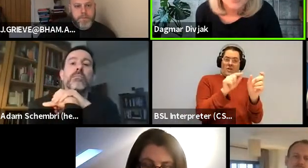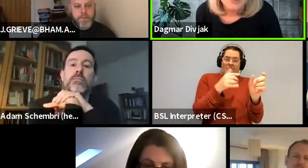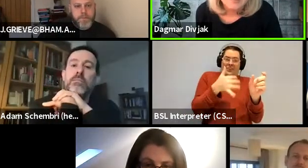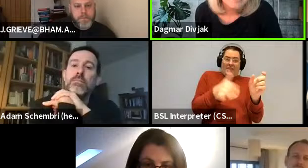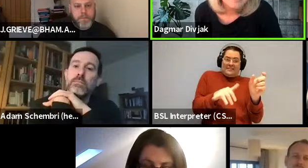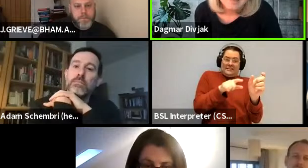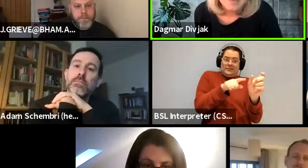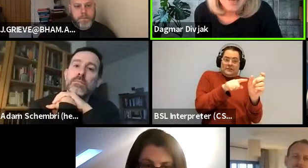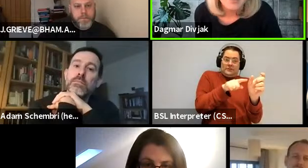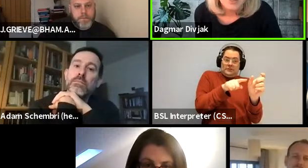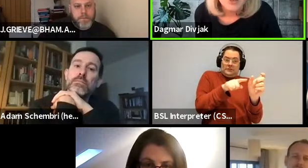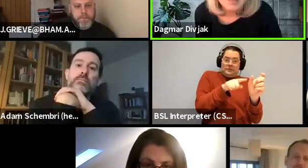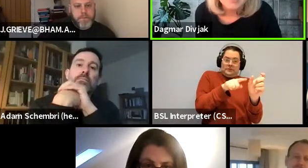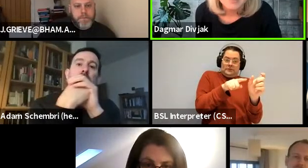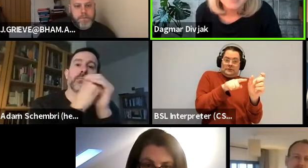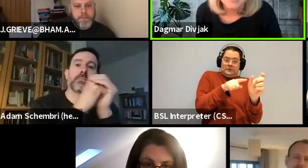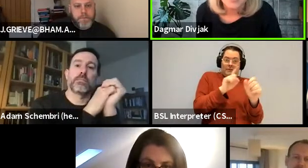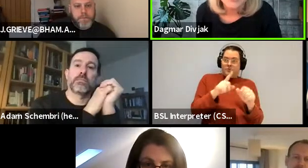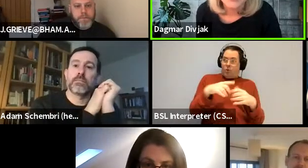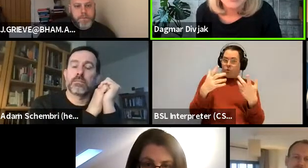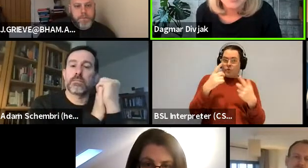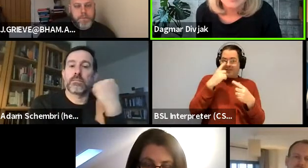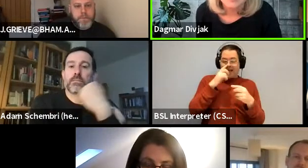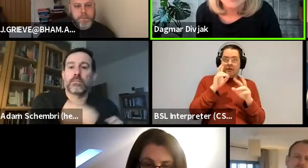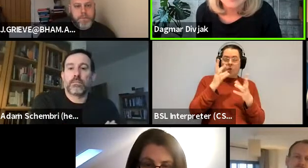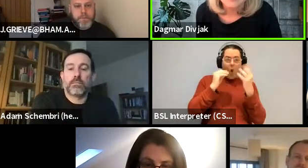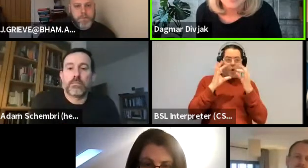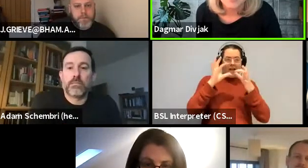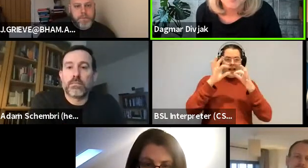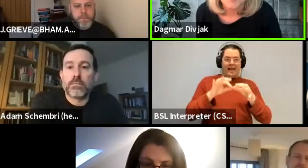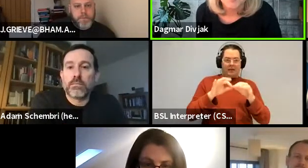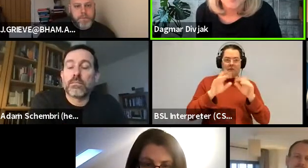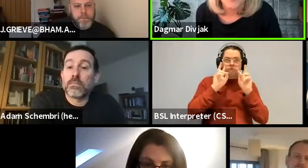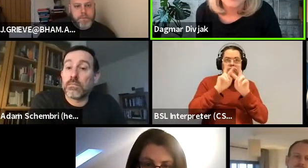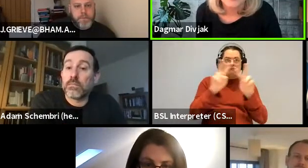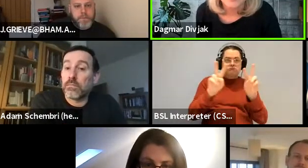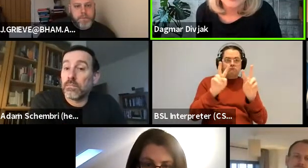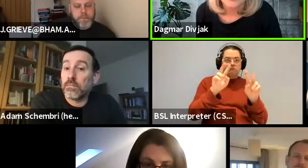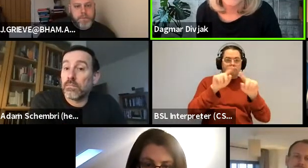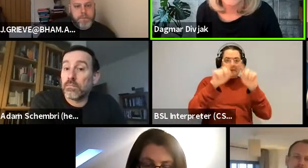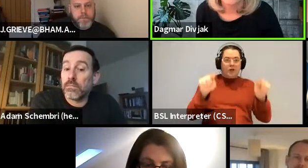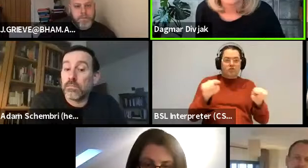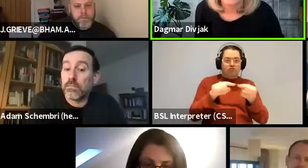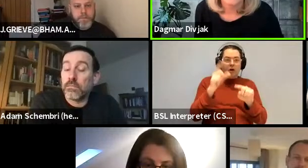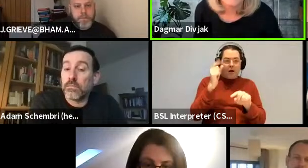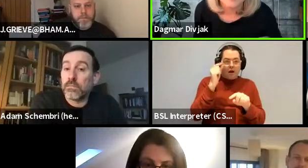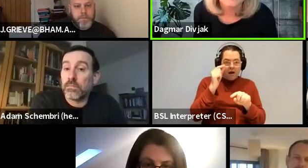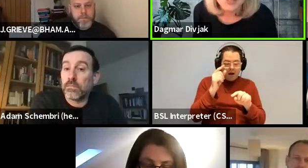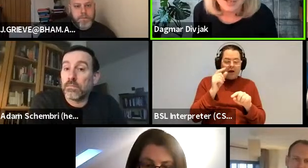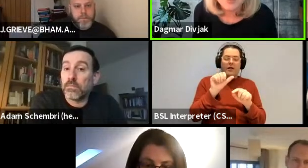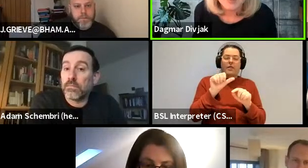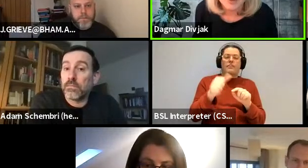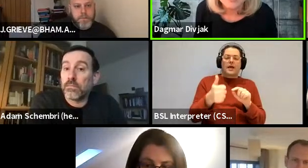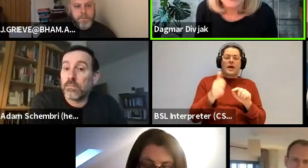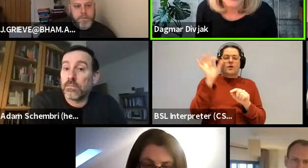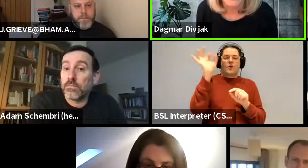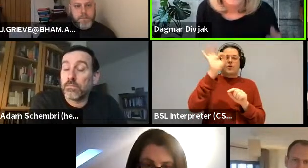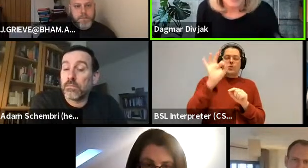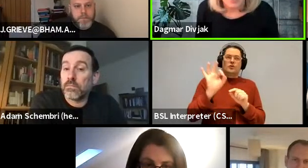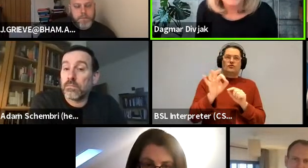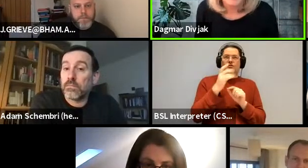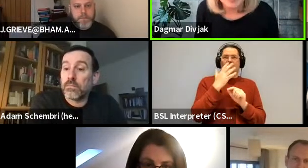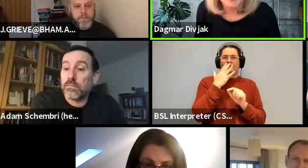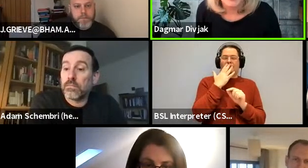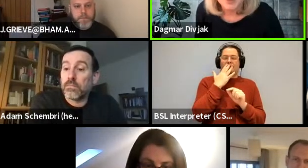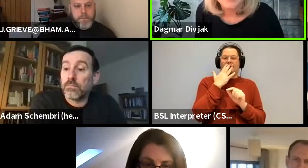you know you it it can learn these things the question then is um whether we can show then then the challenge becomes to show